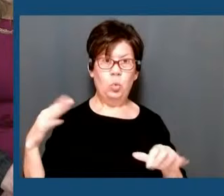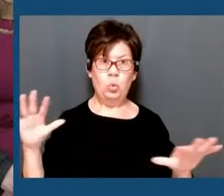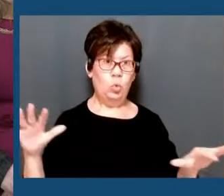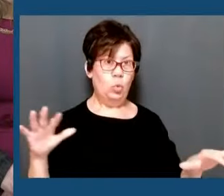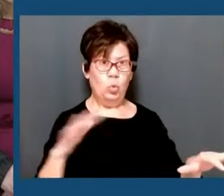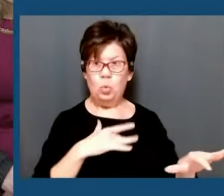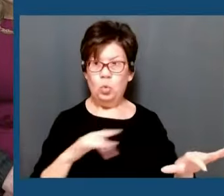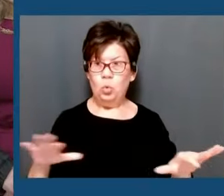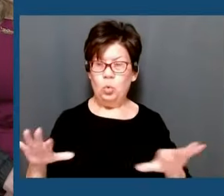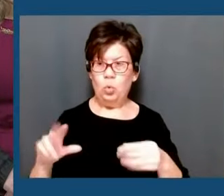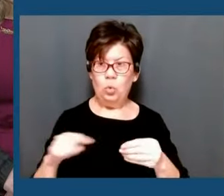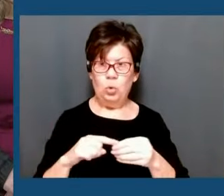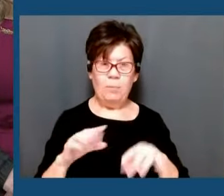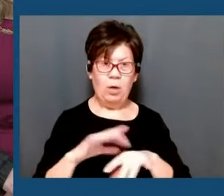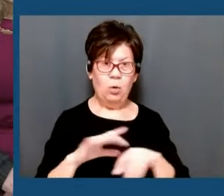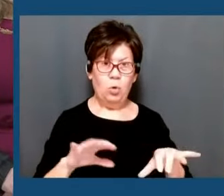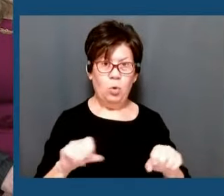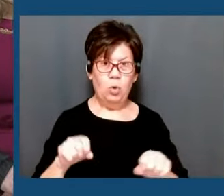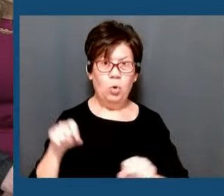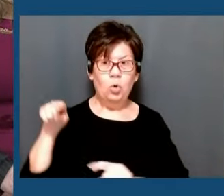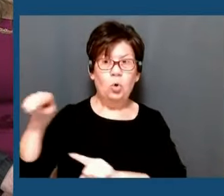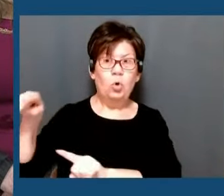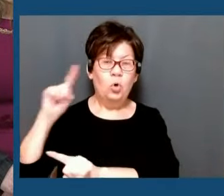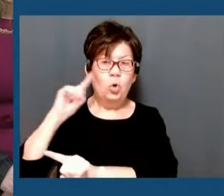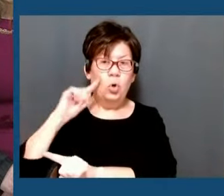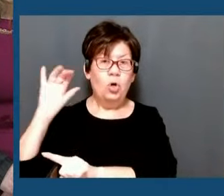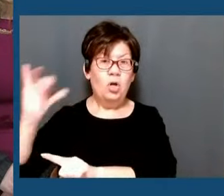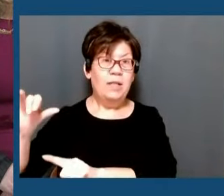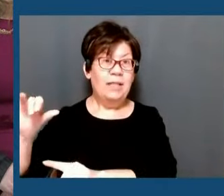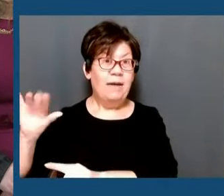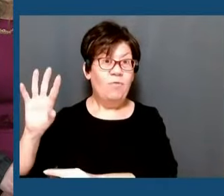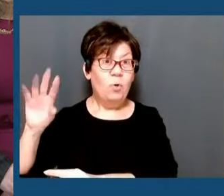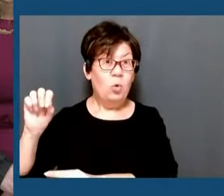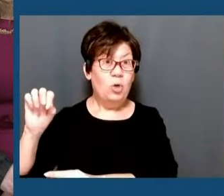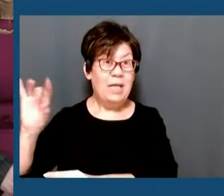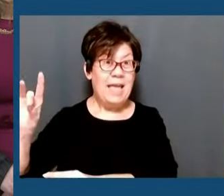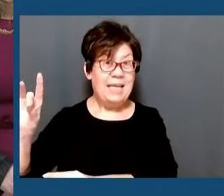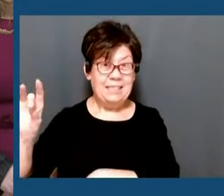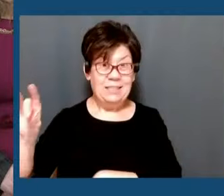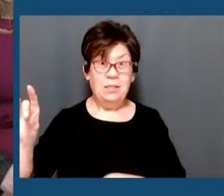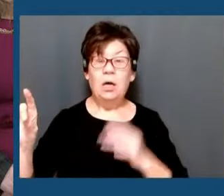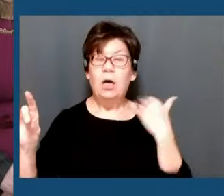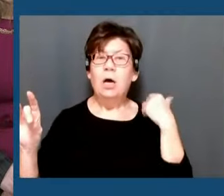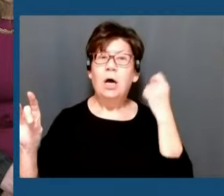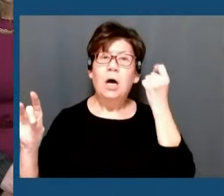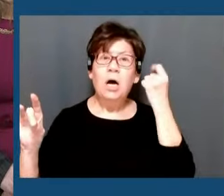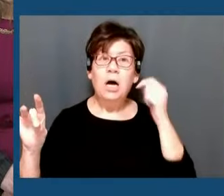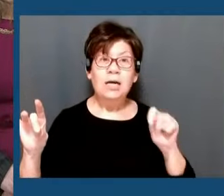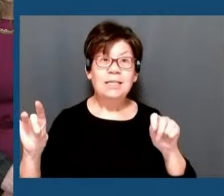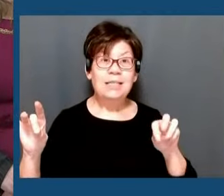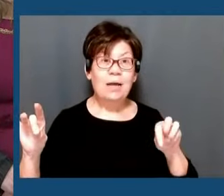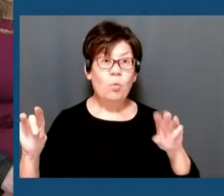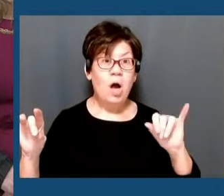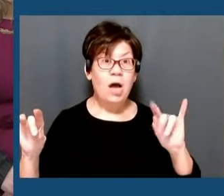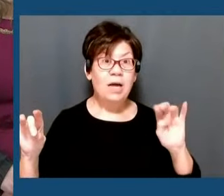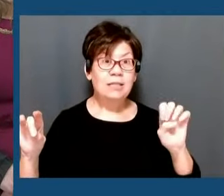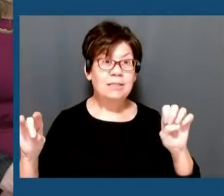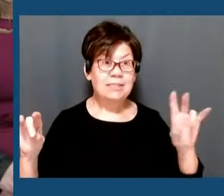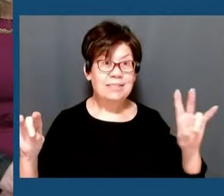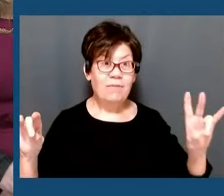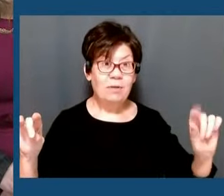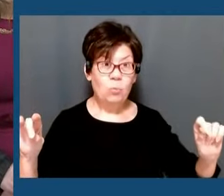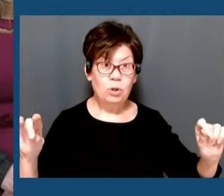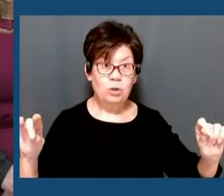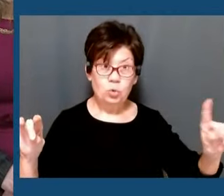and Commissioner Bray will explain, that was a 7.4 magnitude in Taiwan. Again, we are 4.8, and they'll